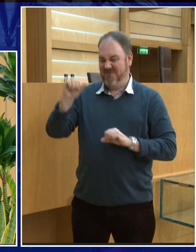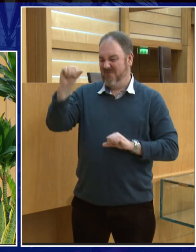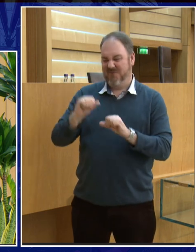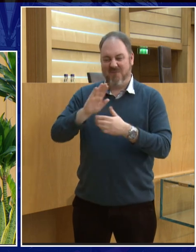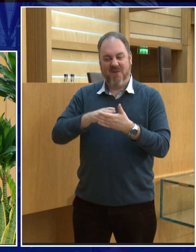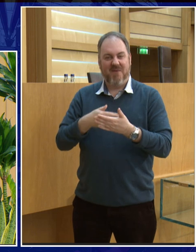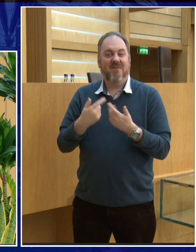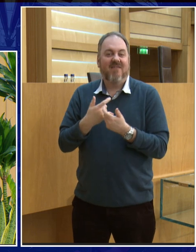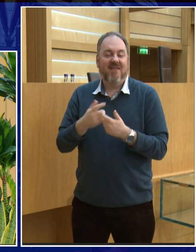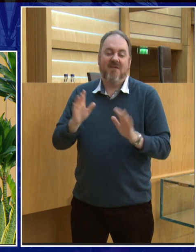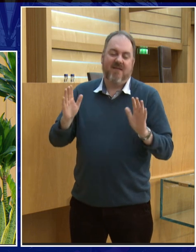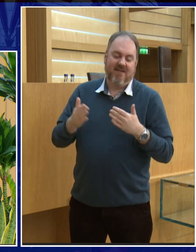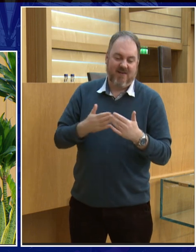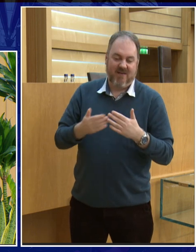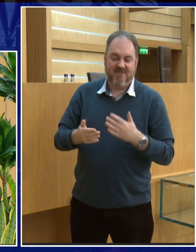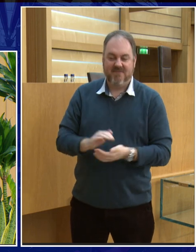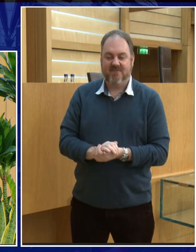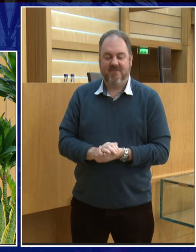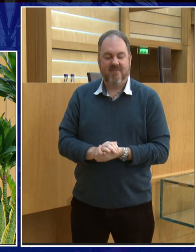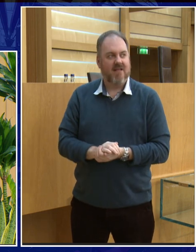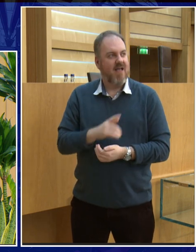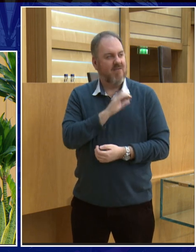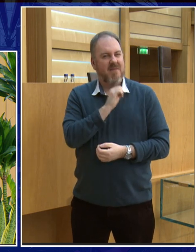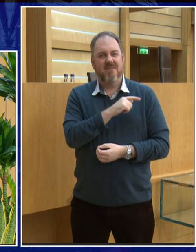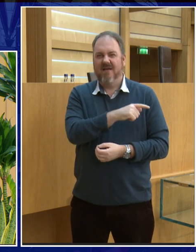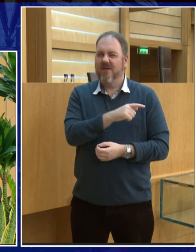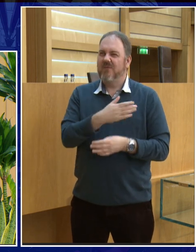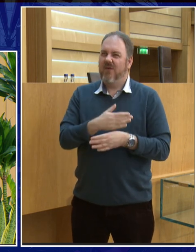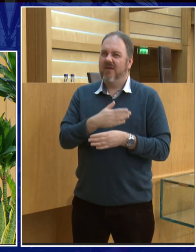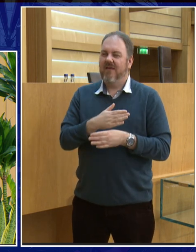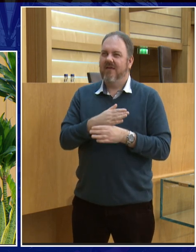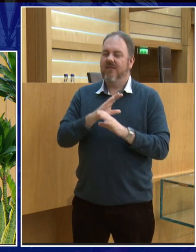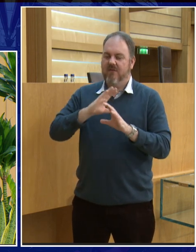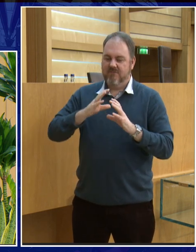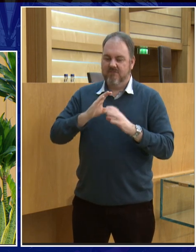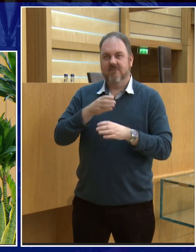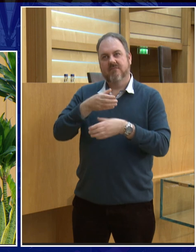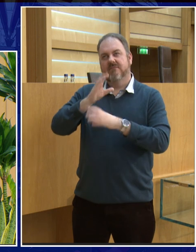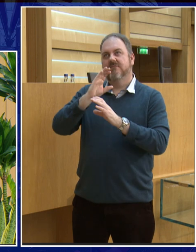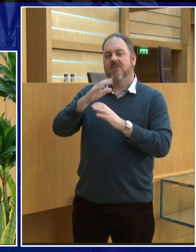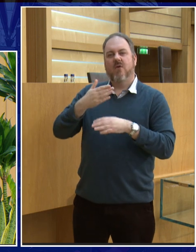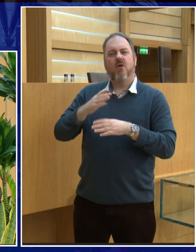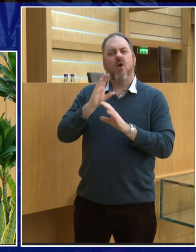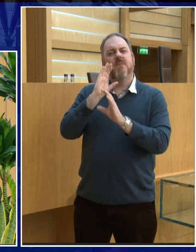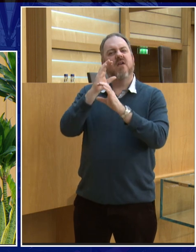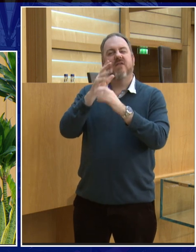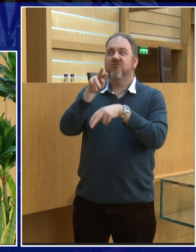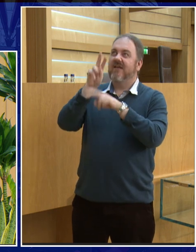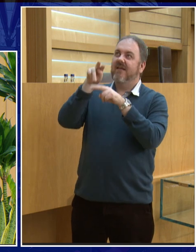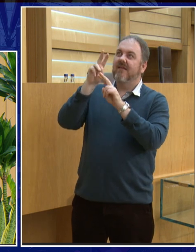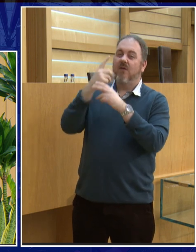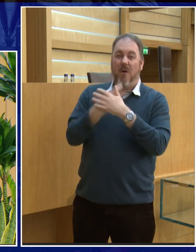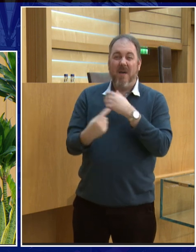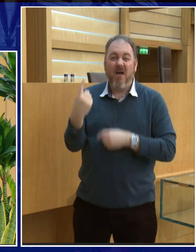working out in a telescope in Chile and I was on my own for about six months and I used to get a glass of Chilean wine which is very good wine